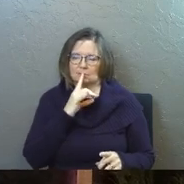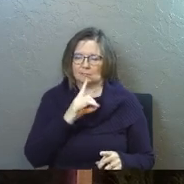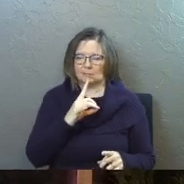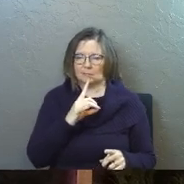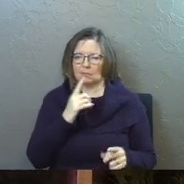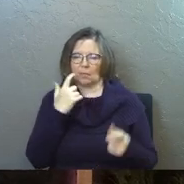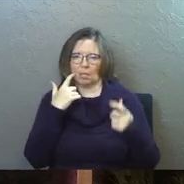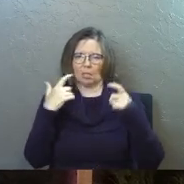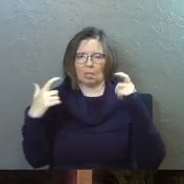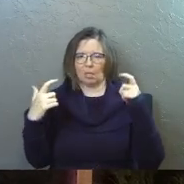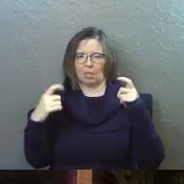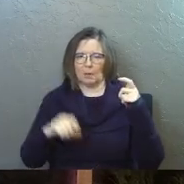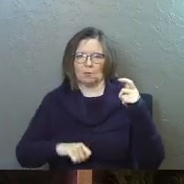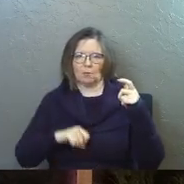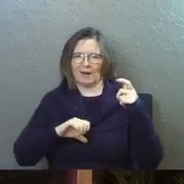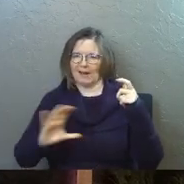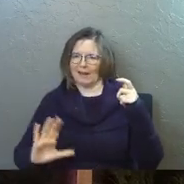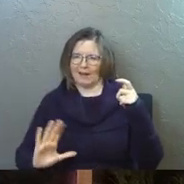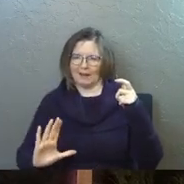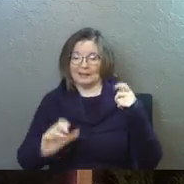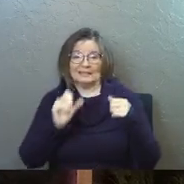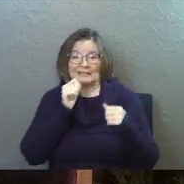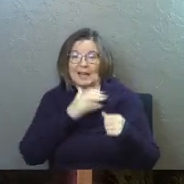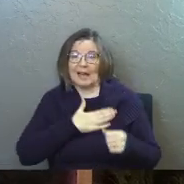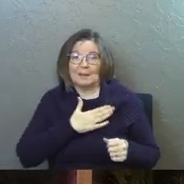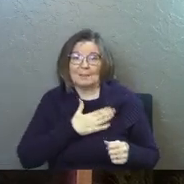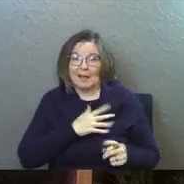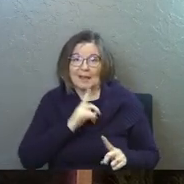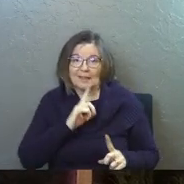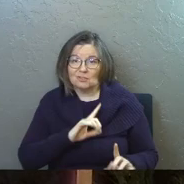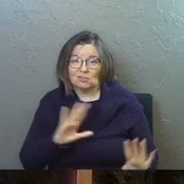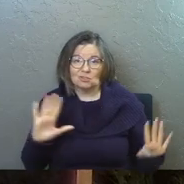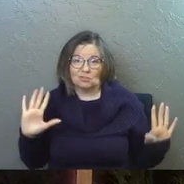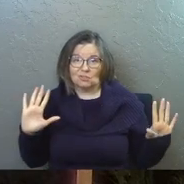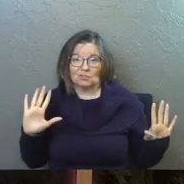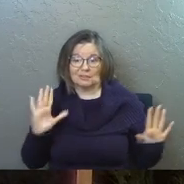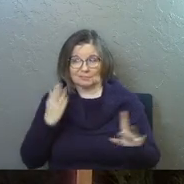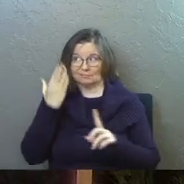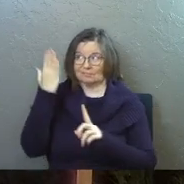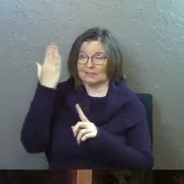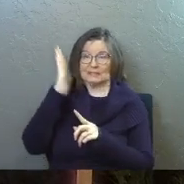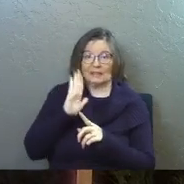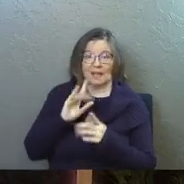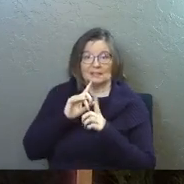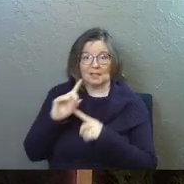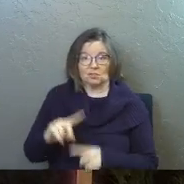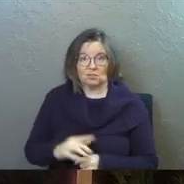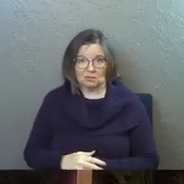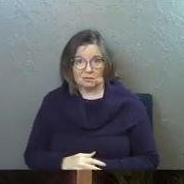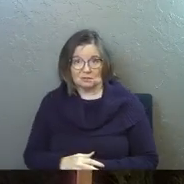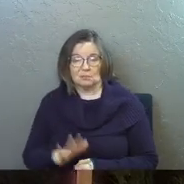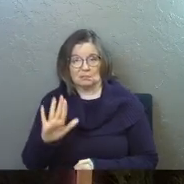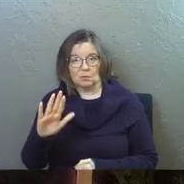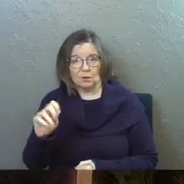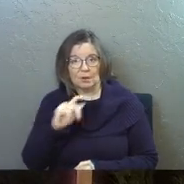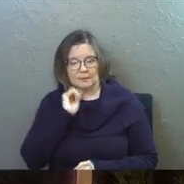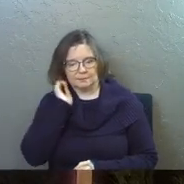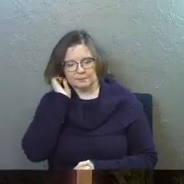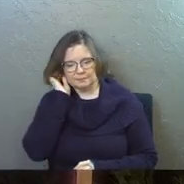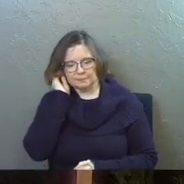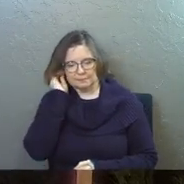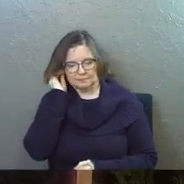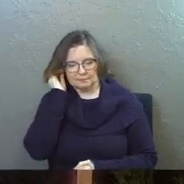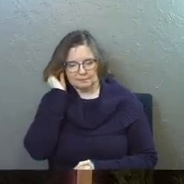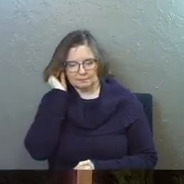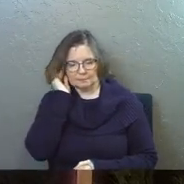egotistical, prideful, anything, because it's not my answer. It's God's answer. Okay. It's not